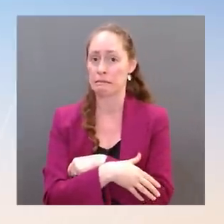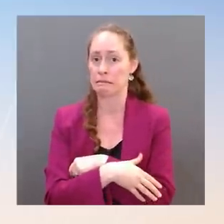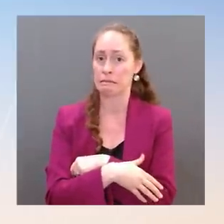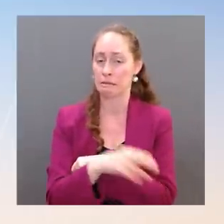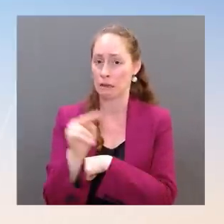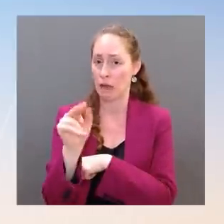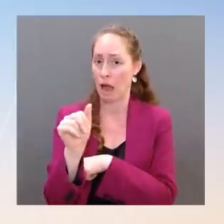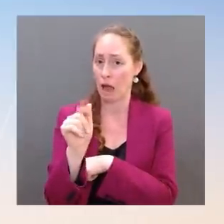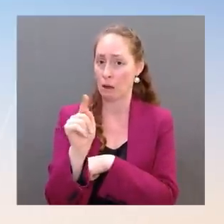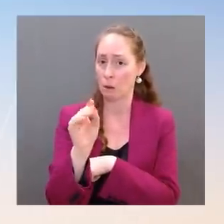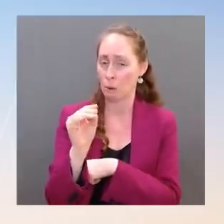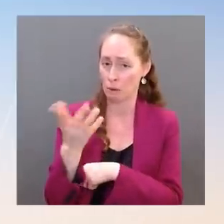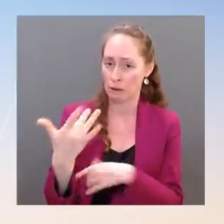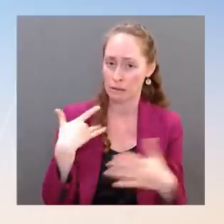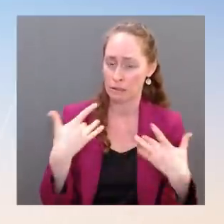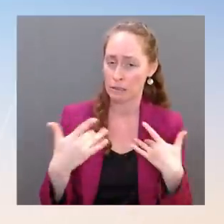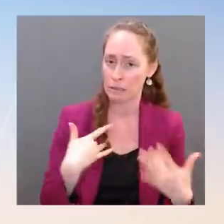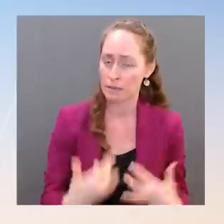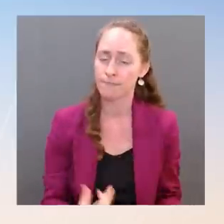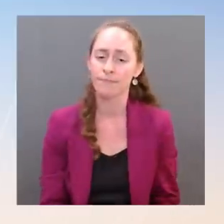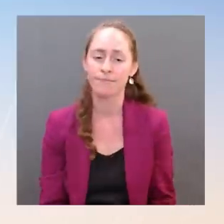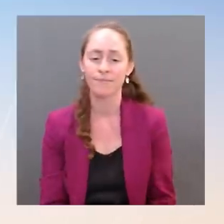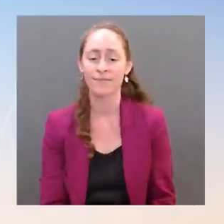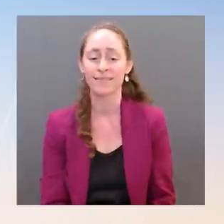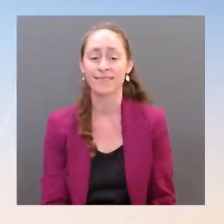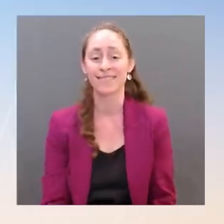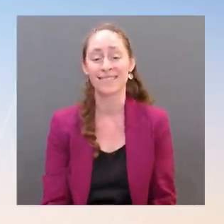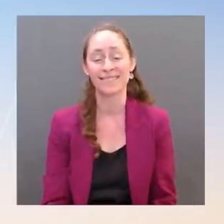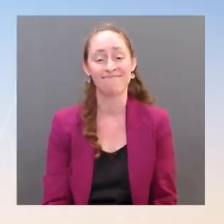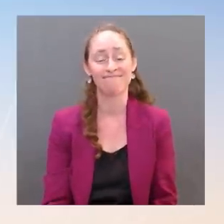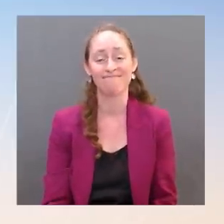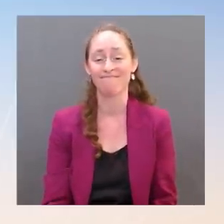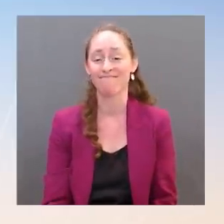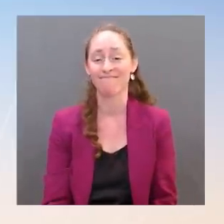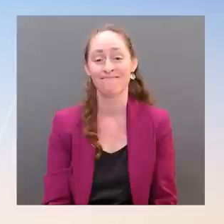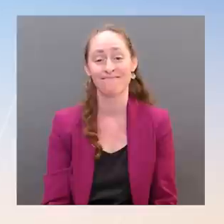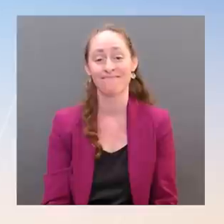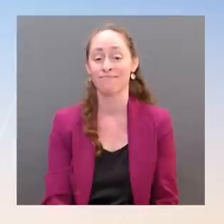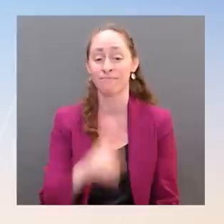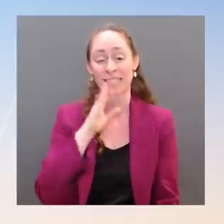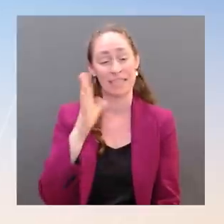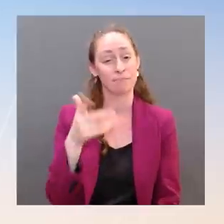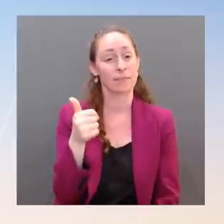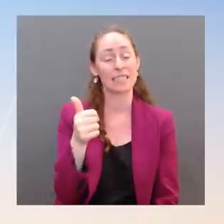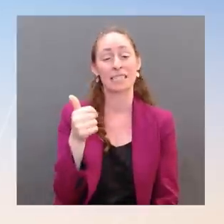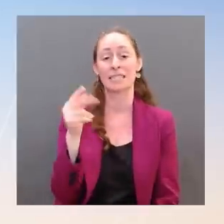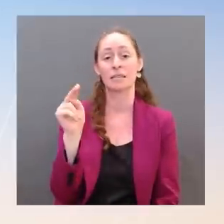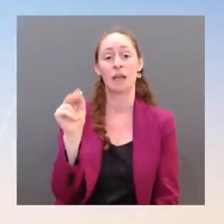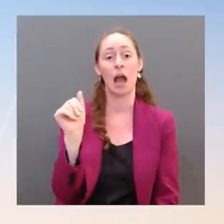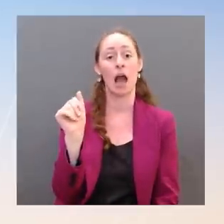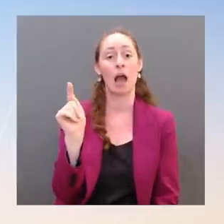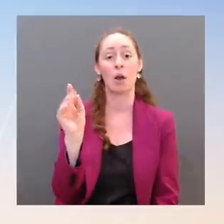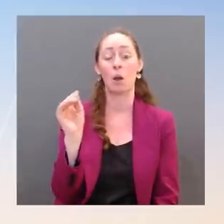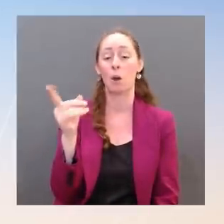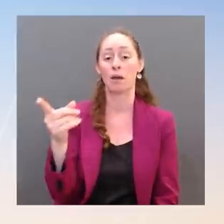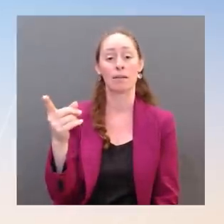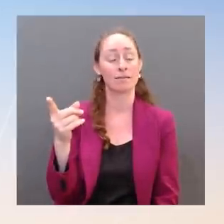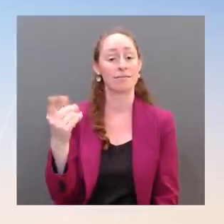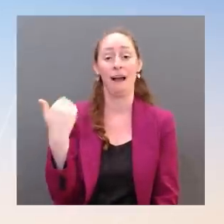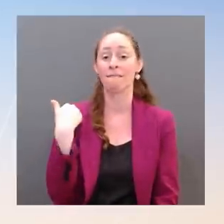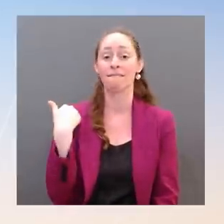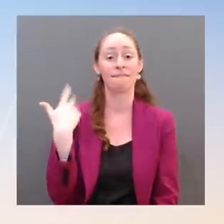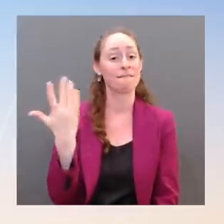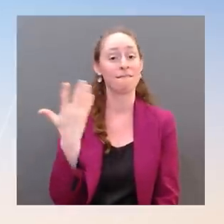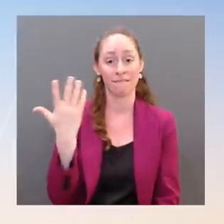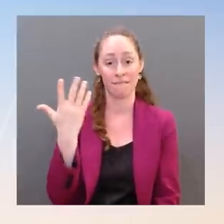about the Western alliance, about NATO is that you've got a raucous collection of states that all have opinions, that all have perspectives, that all